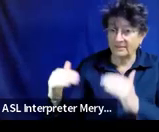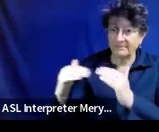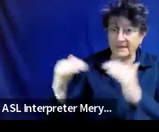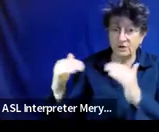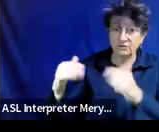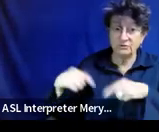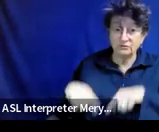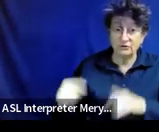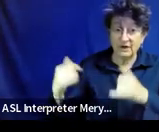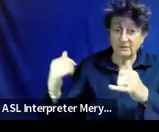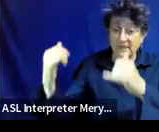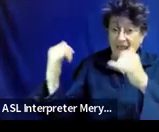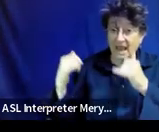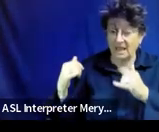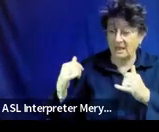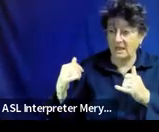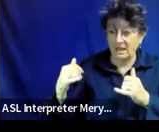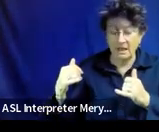both of those pieces.